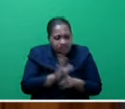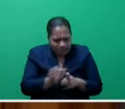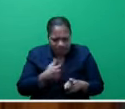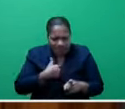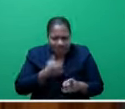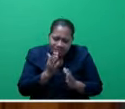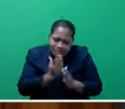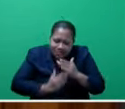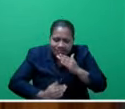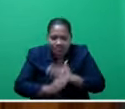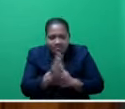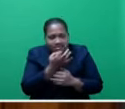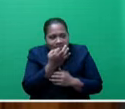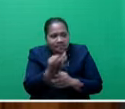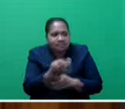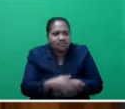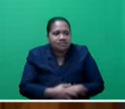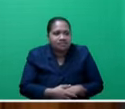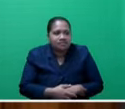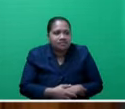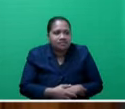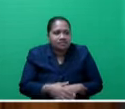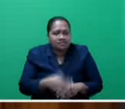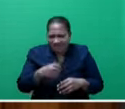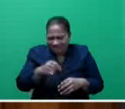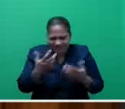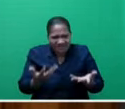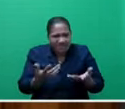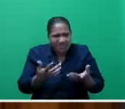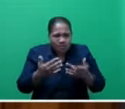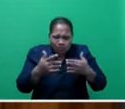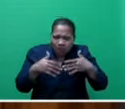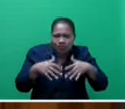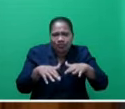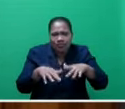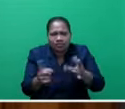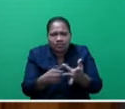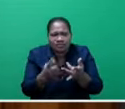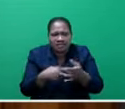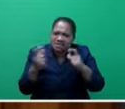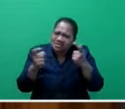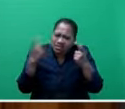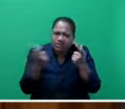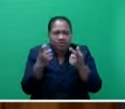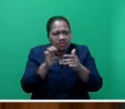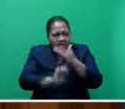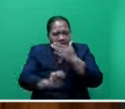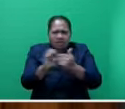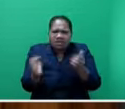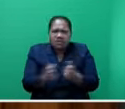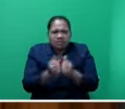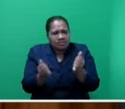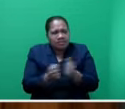we have less fleets of gas-guzzling Prados rushing off to yet another celebration or event, and maybe more